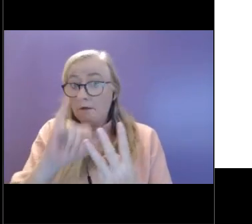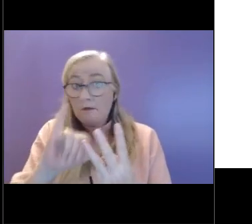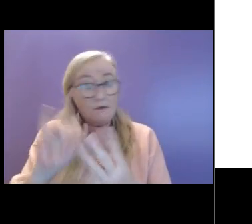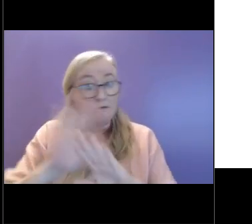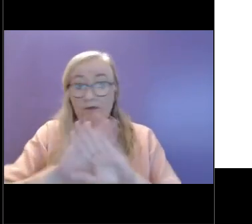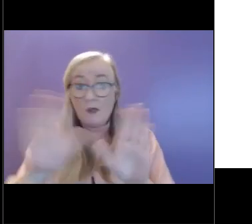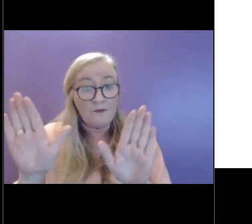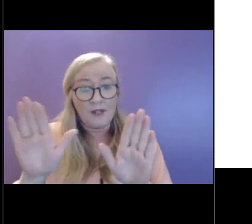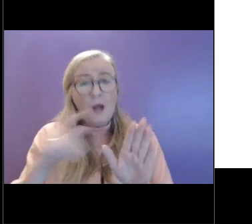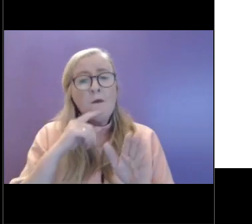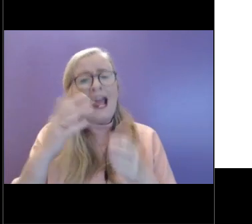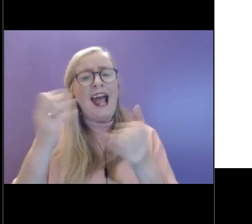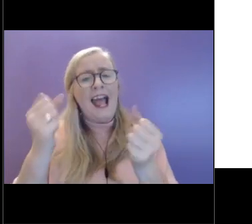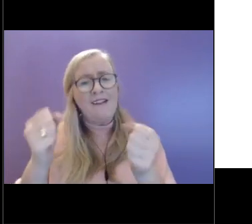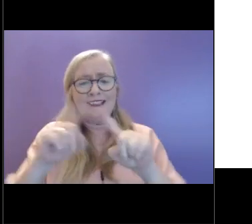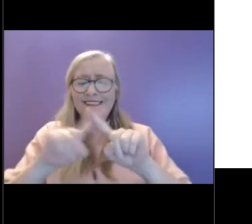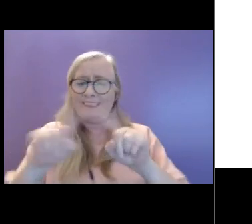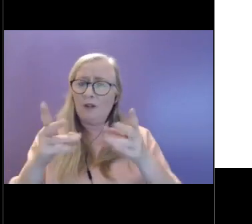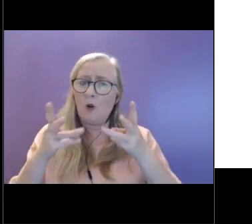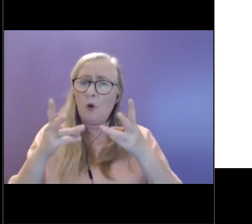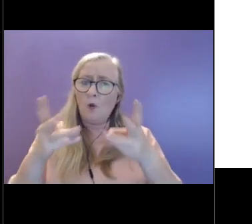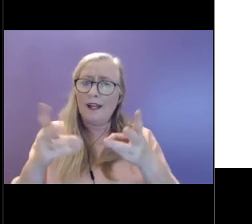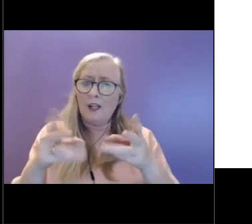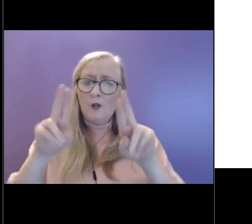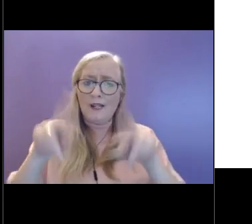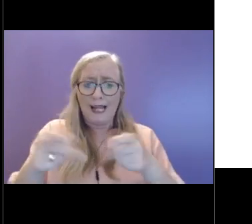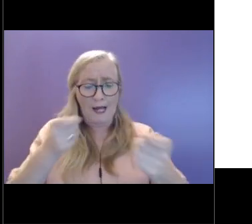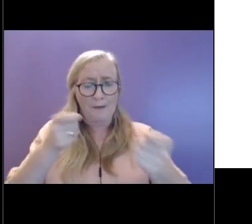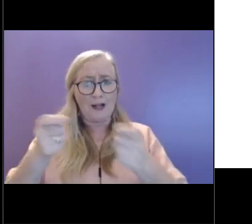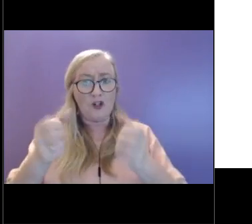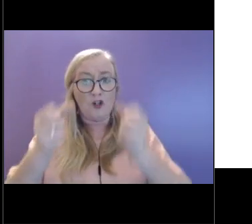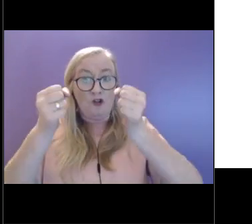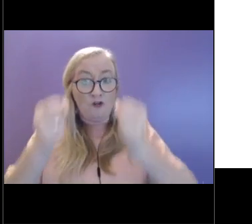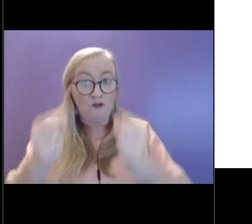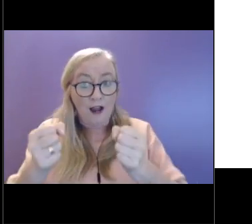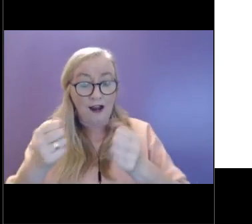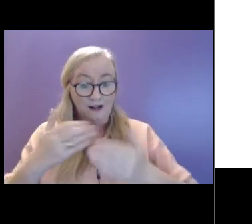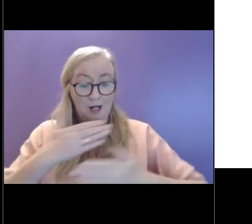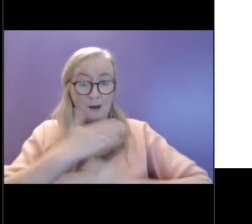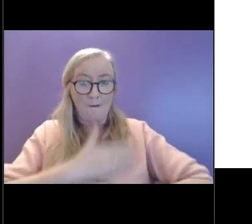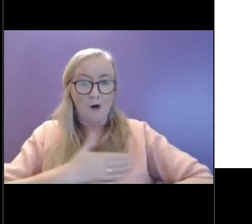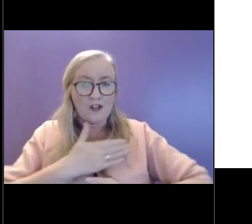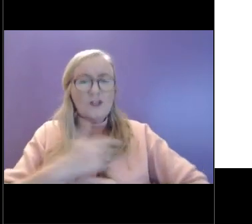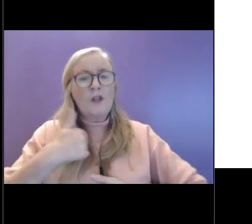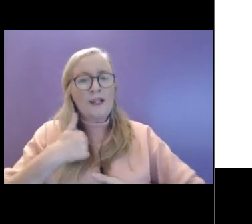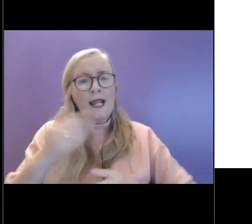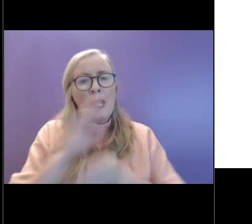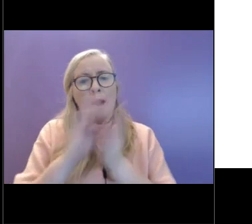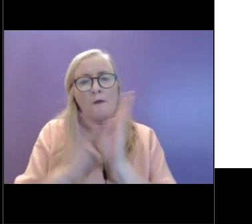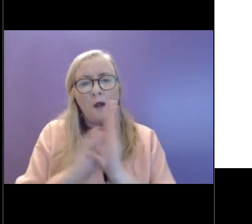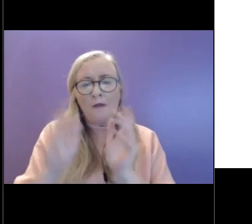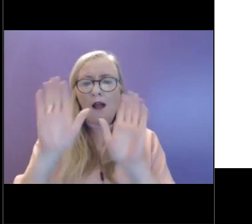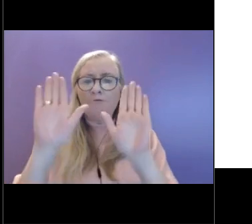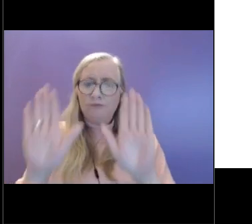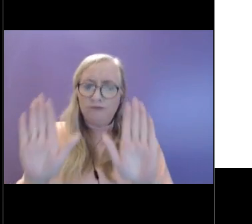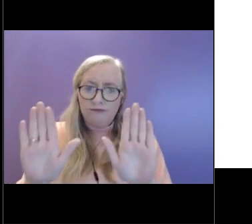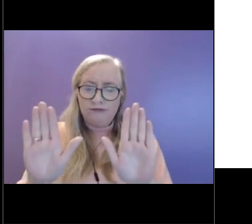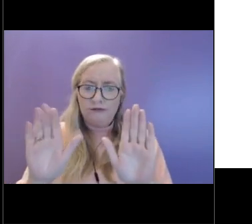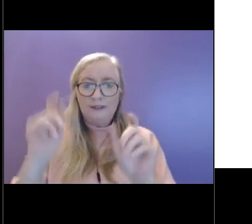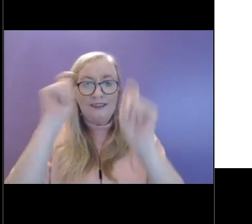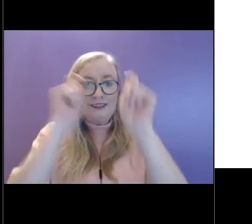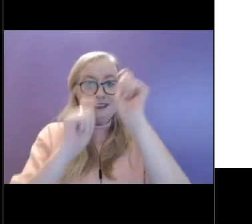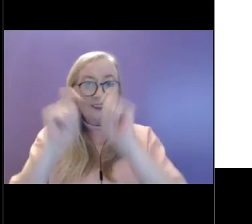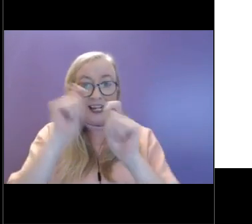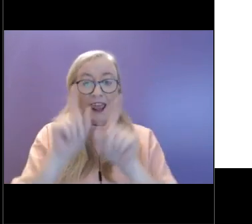that there's other ways of managing those kind of strong emotions. So I might want to think a little bit, you know, differently. Maybe actually we go to press